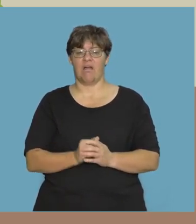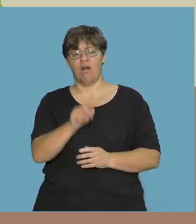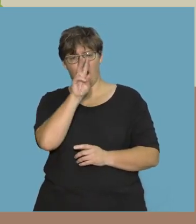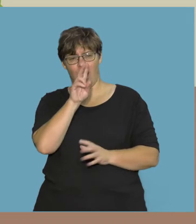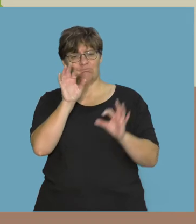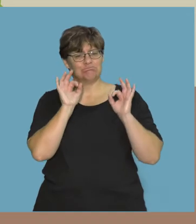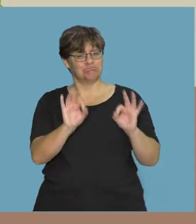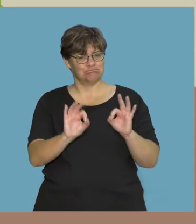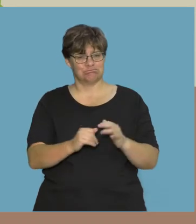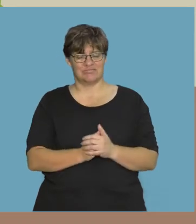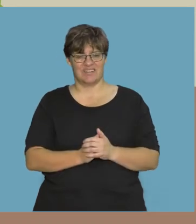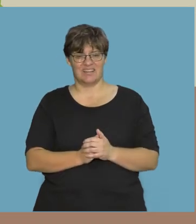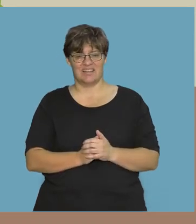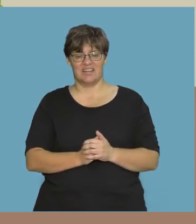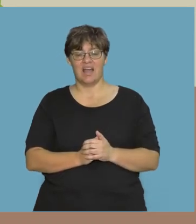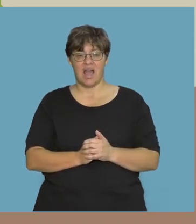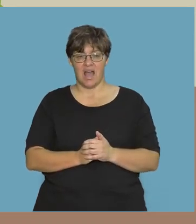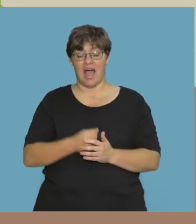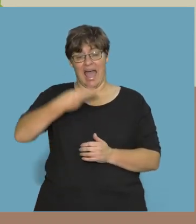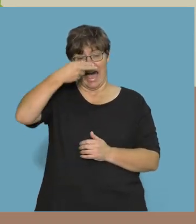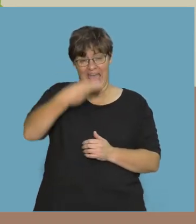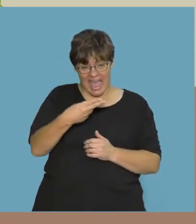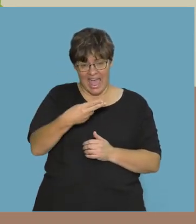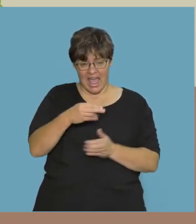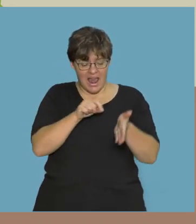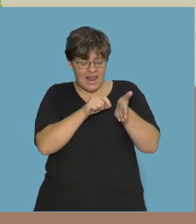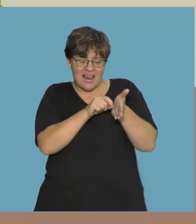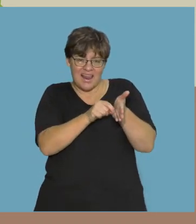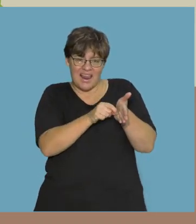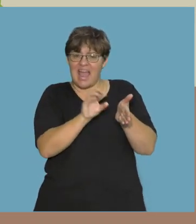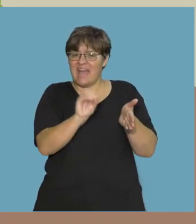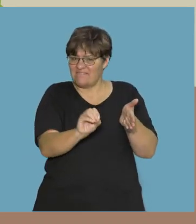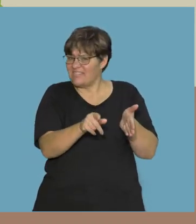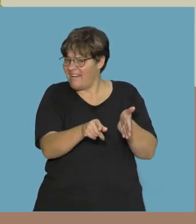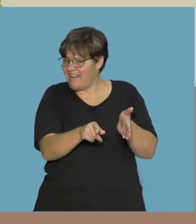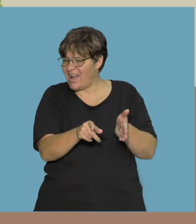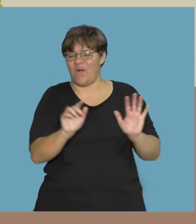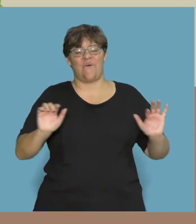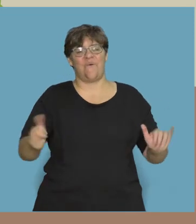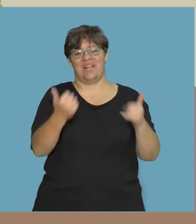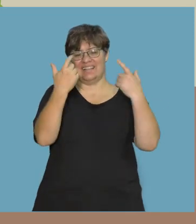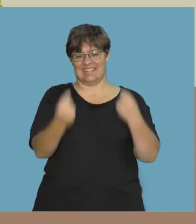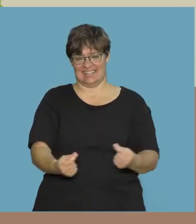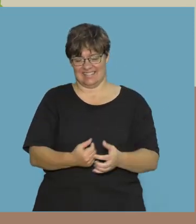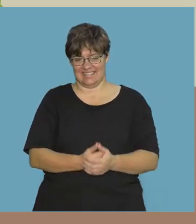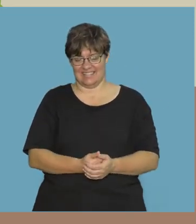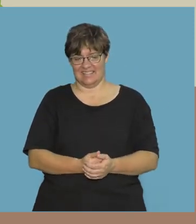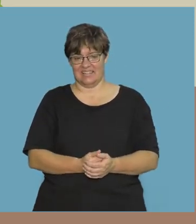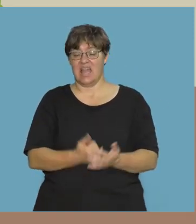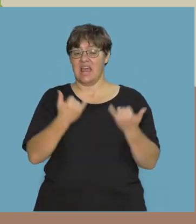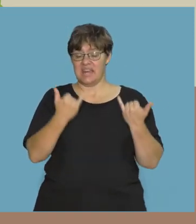That looks good! Underline the H in Harry. Well done!